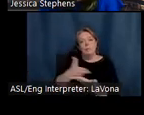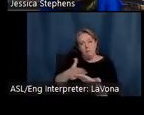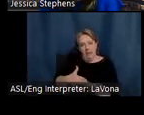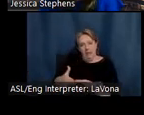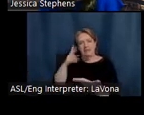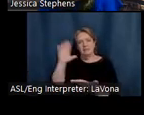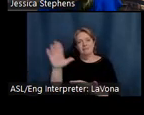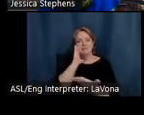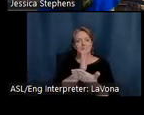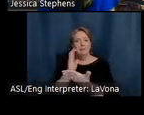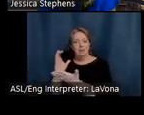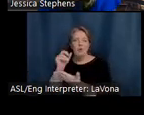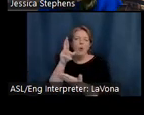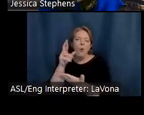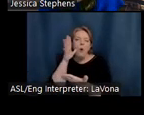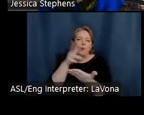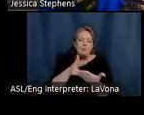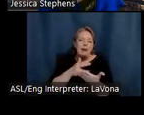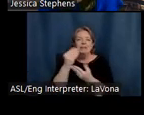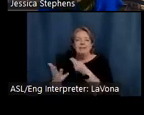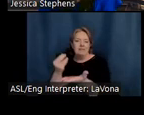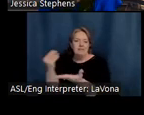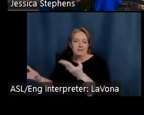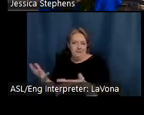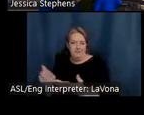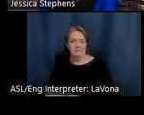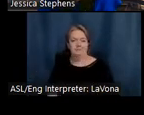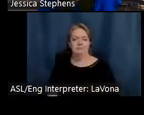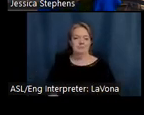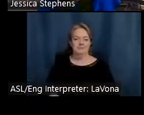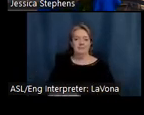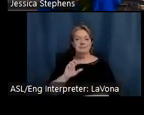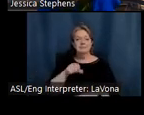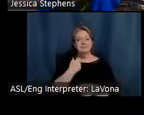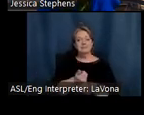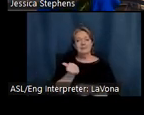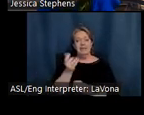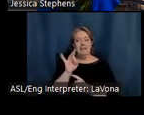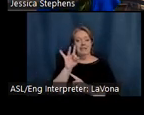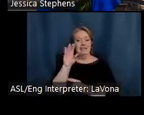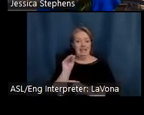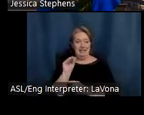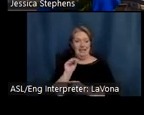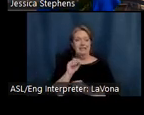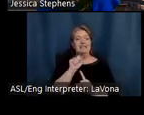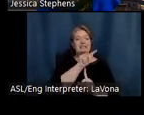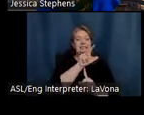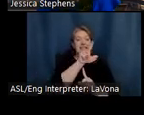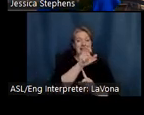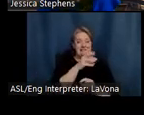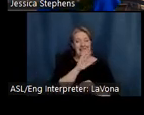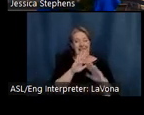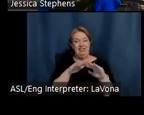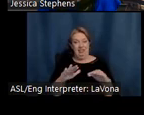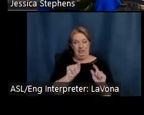In 1880, Steele and his wife and their three children boarded the ship for Germany, intending to